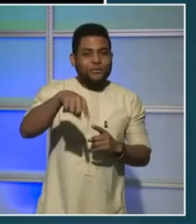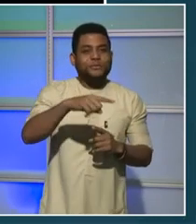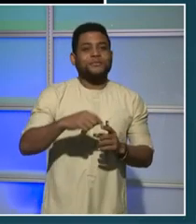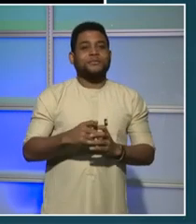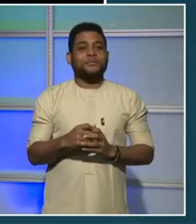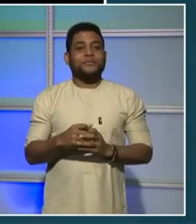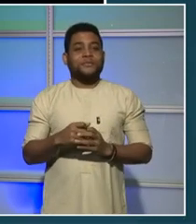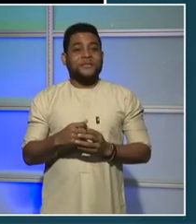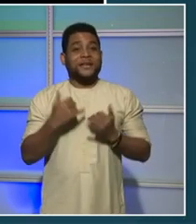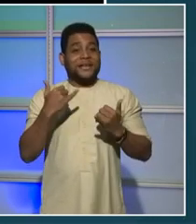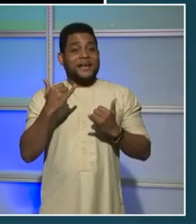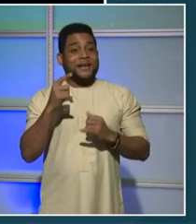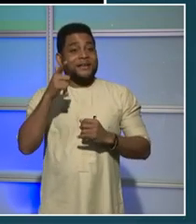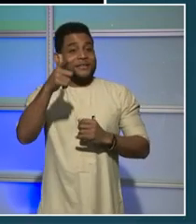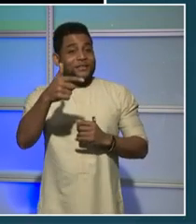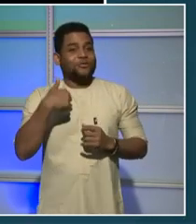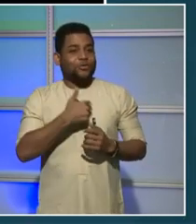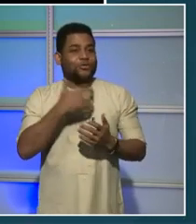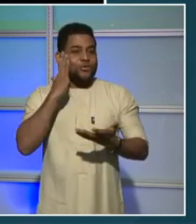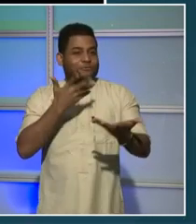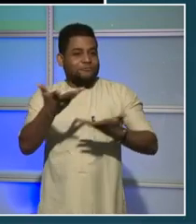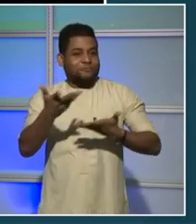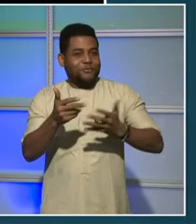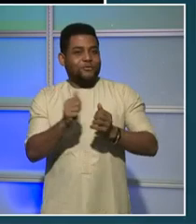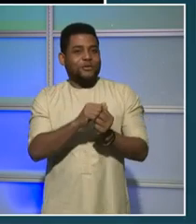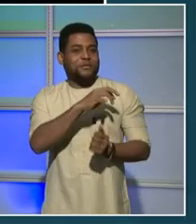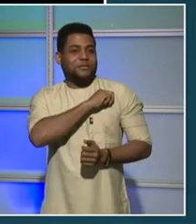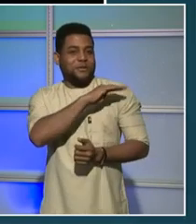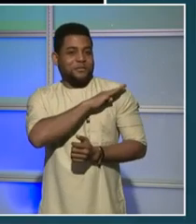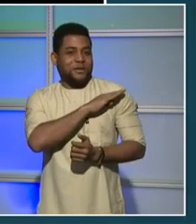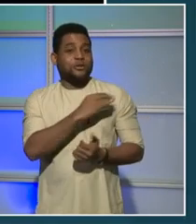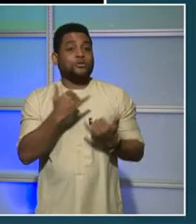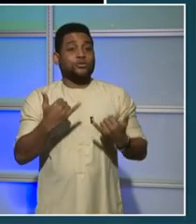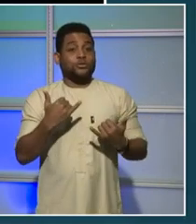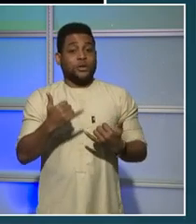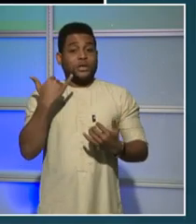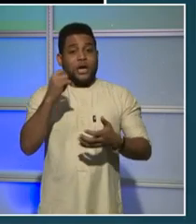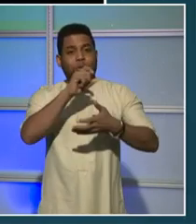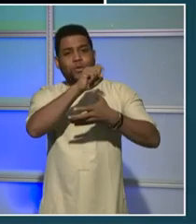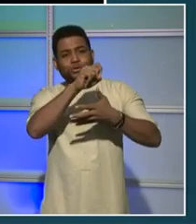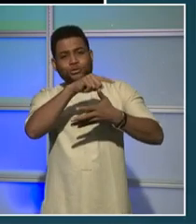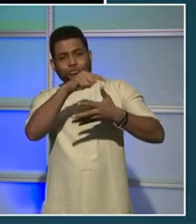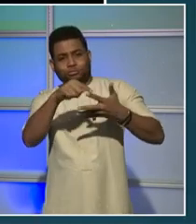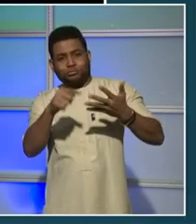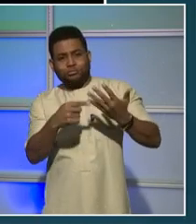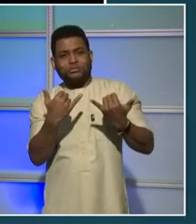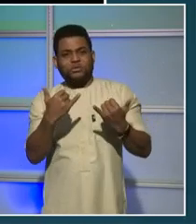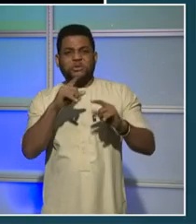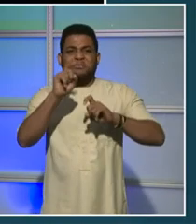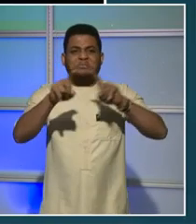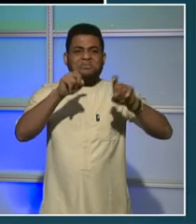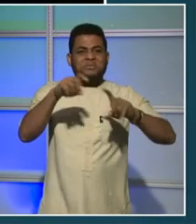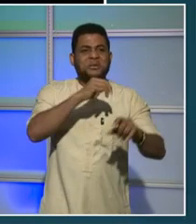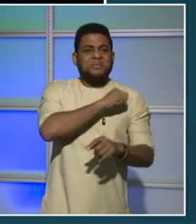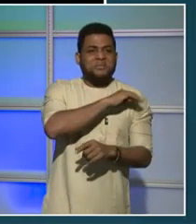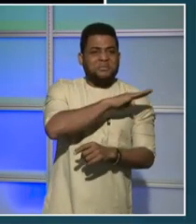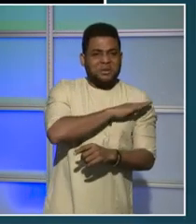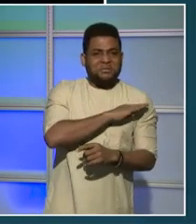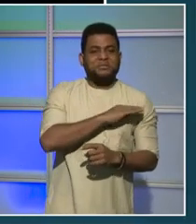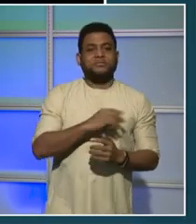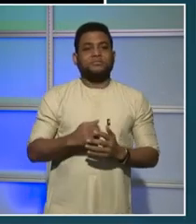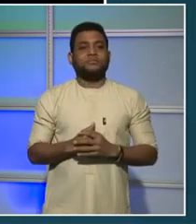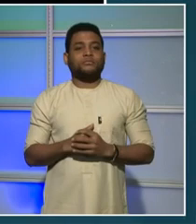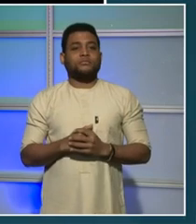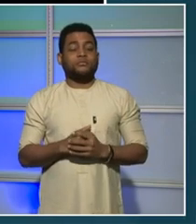Mayor Bowser and share your budget priorities and questions with her as she prepares her budget proposal. To participate in our interactive program